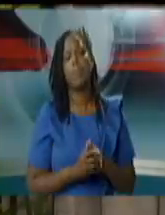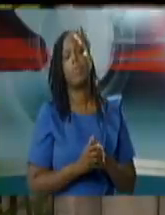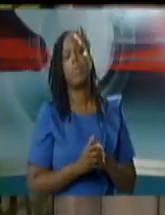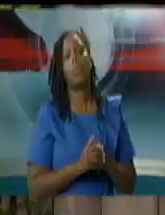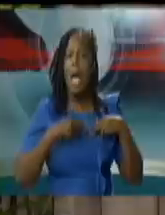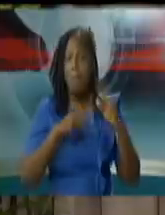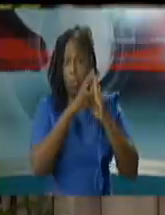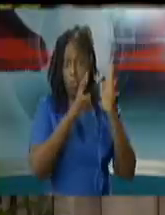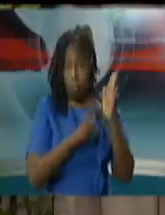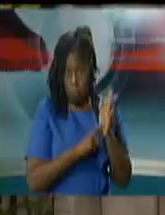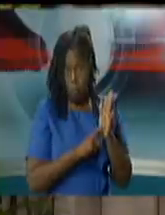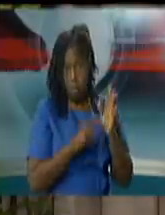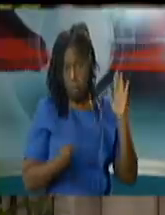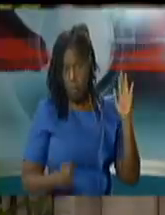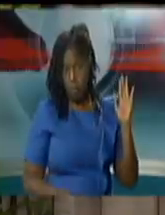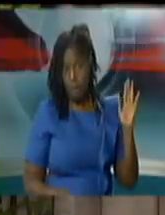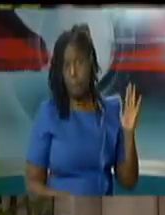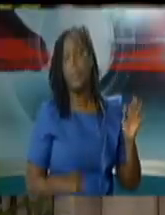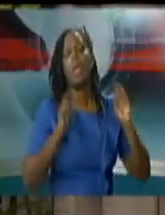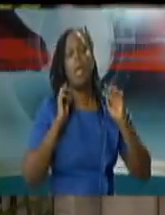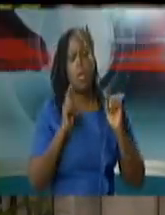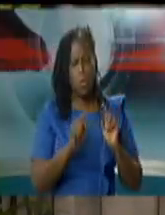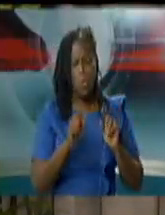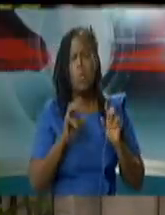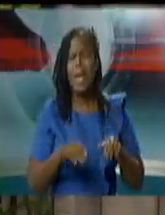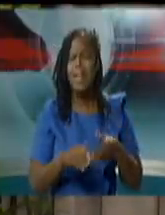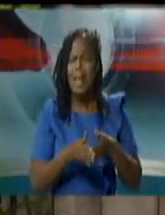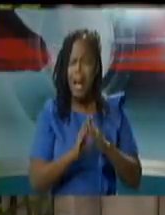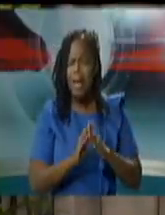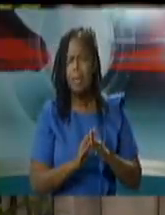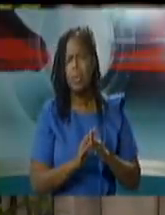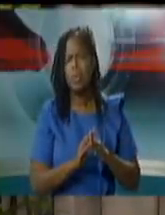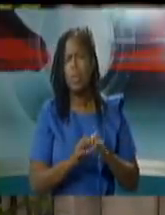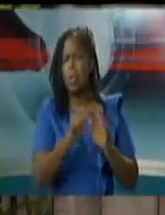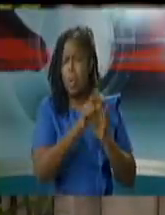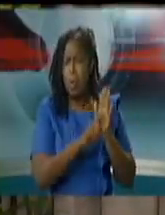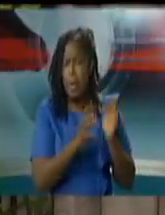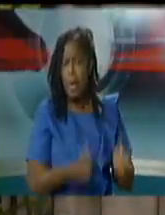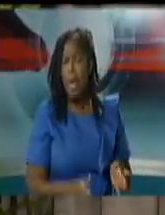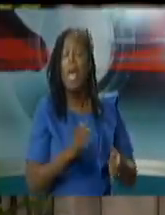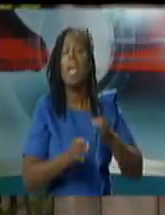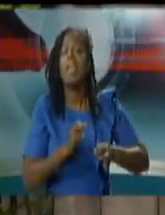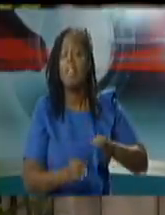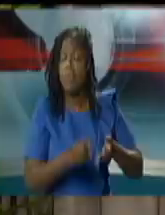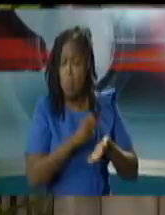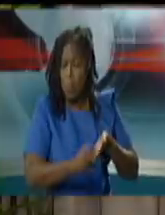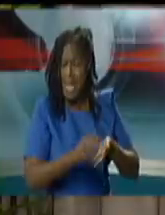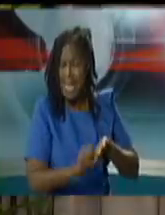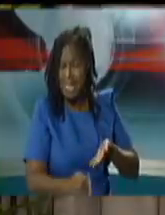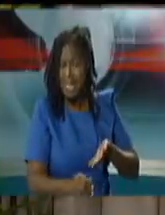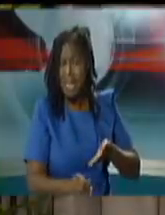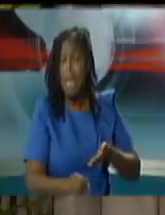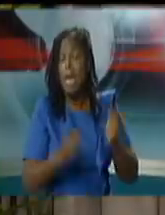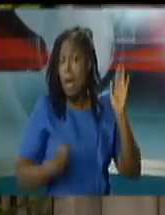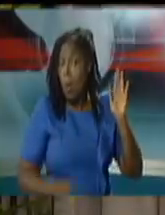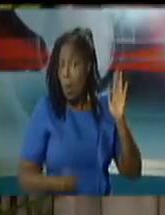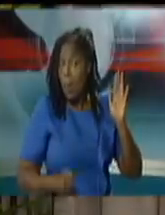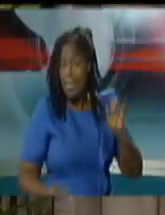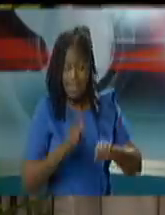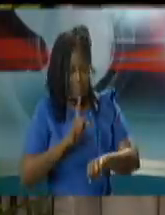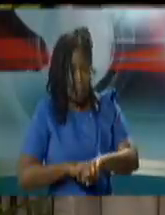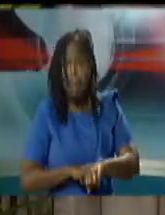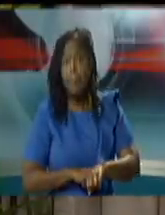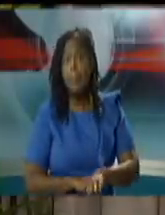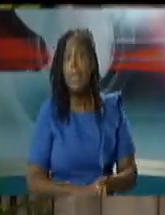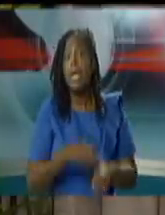attorney at law who has wasted the court's time to actually pay the costs personally and